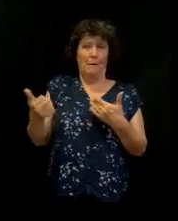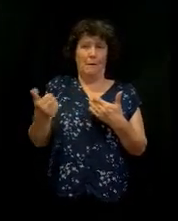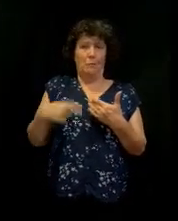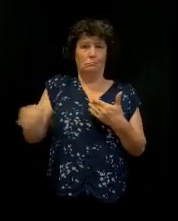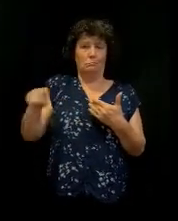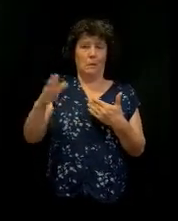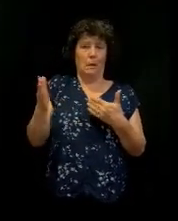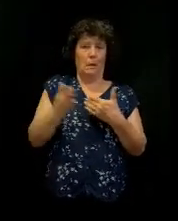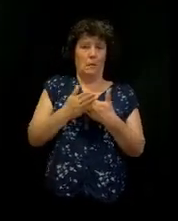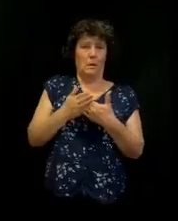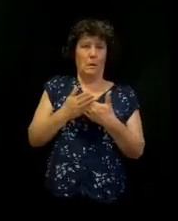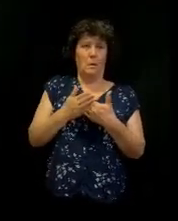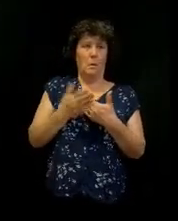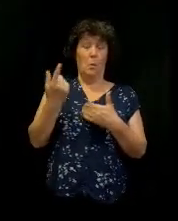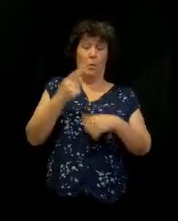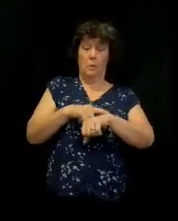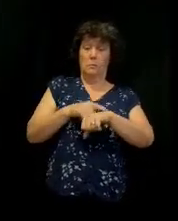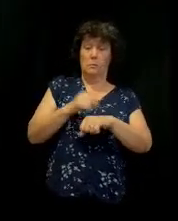And that was one time a year.